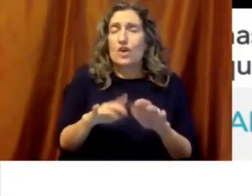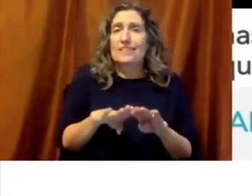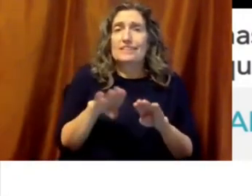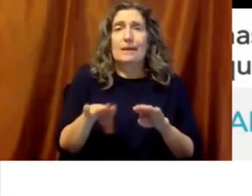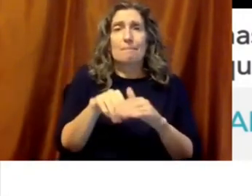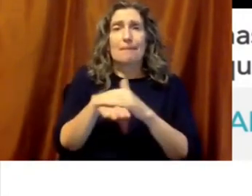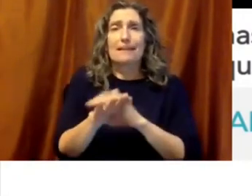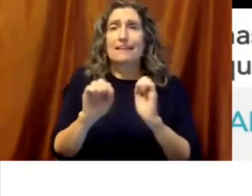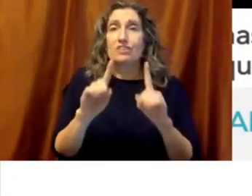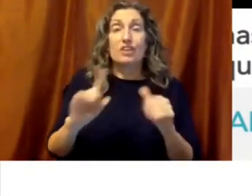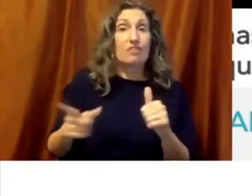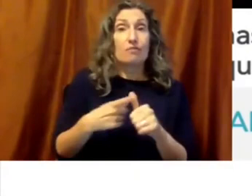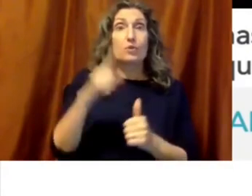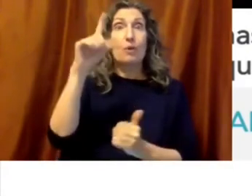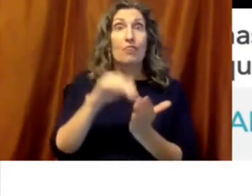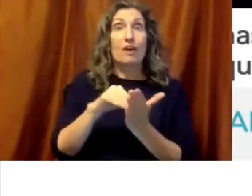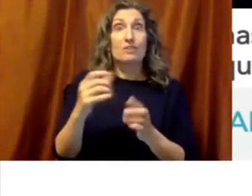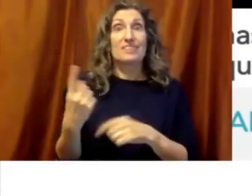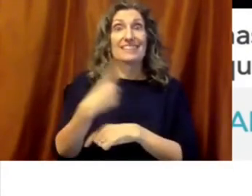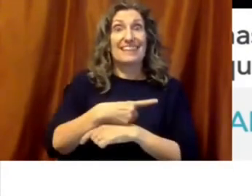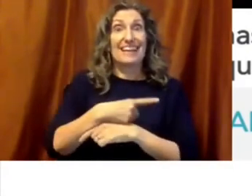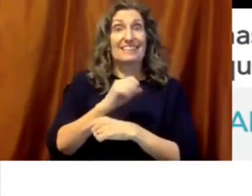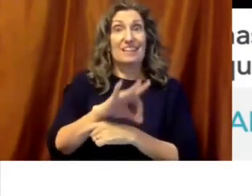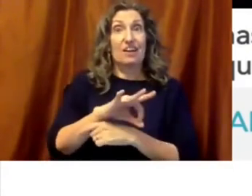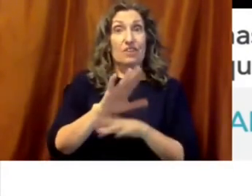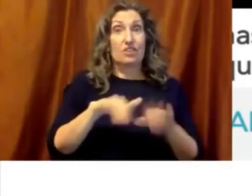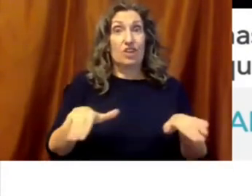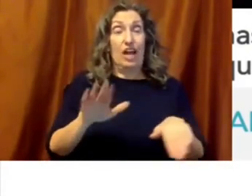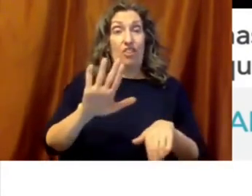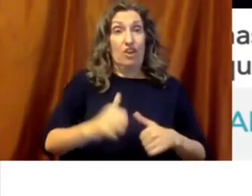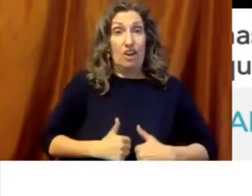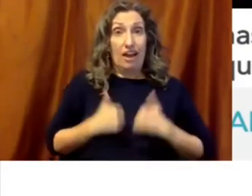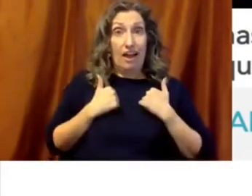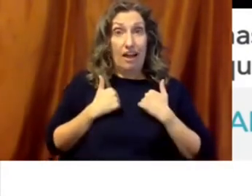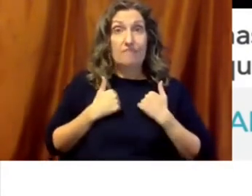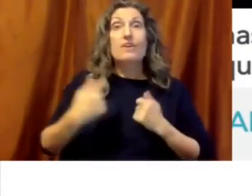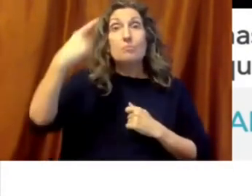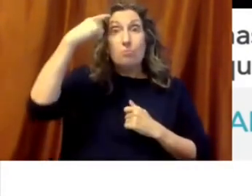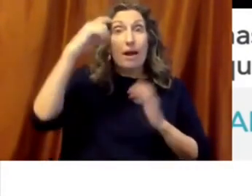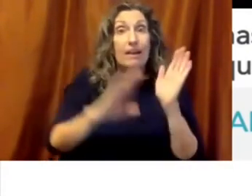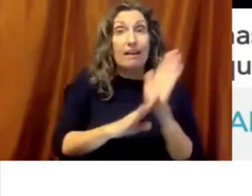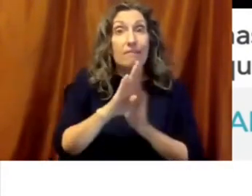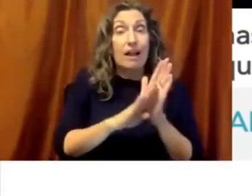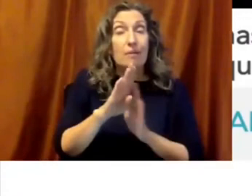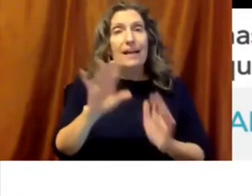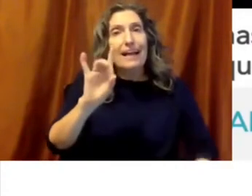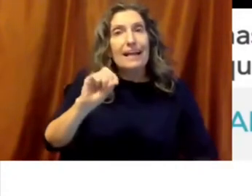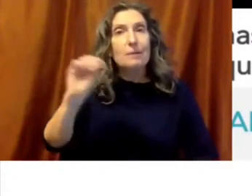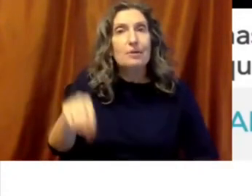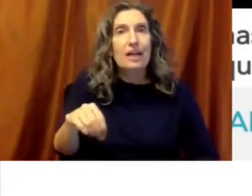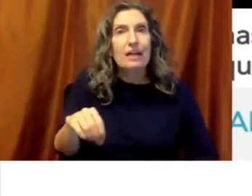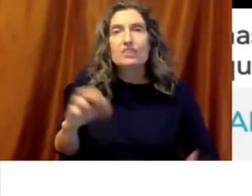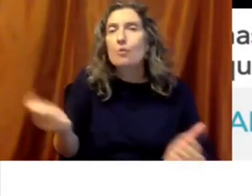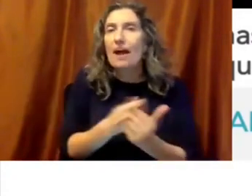thousand days of a child's life, 80% of the brain is developed. And everything is kind of